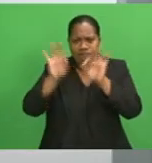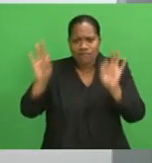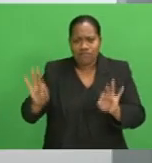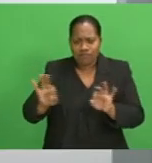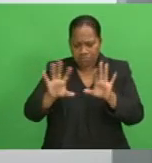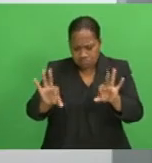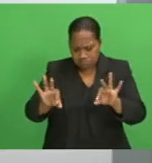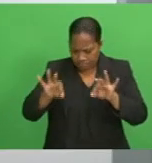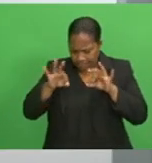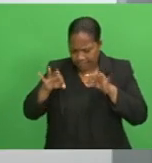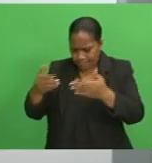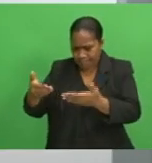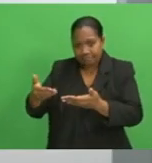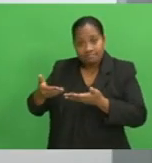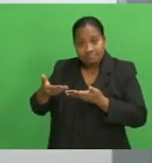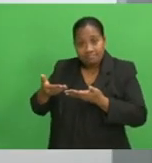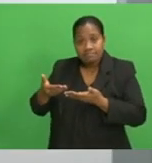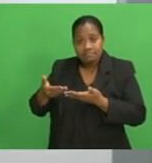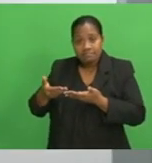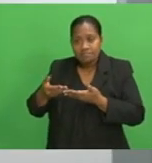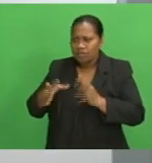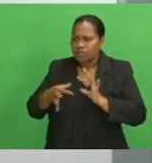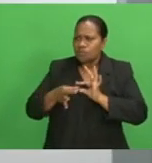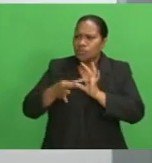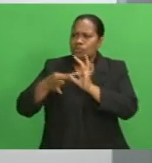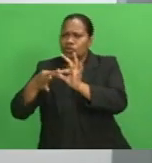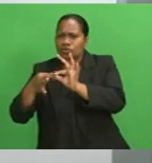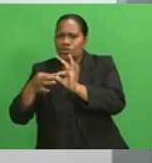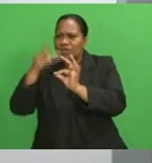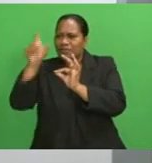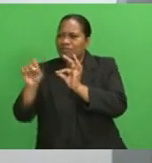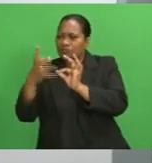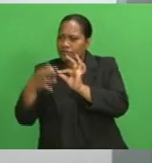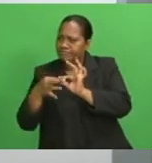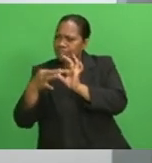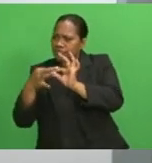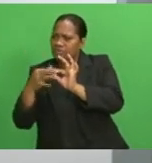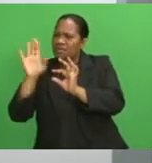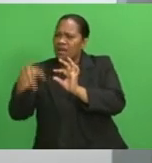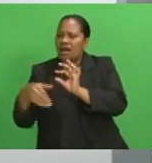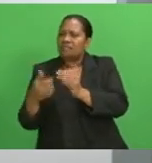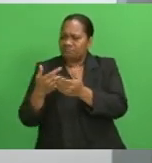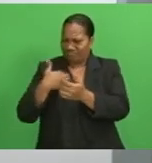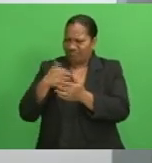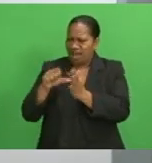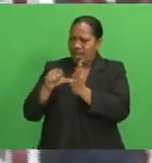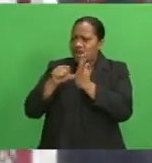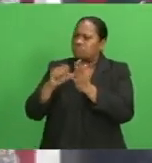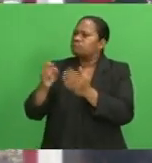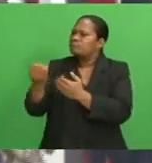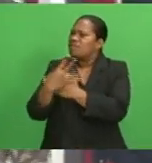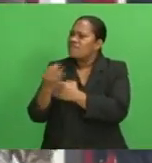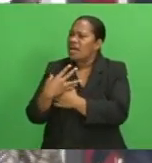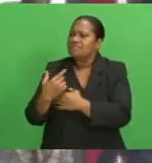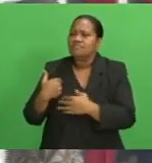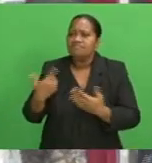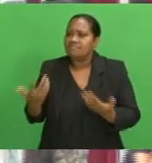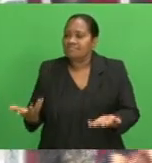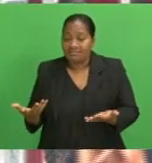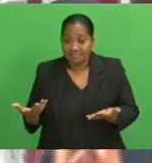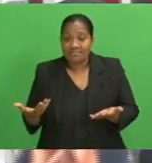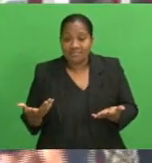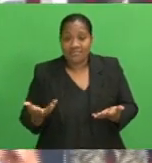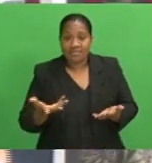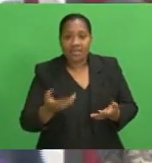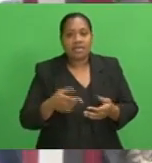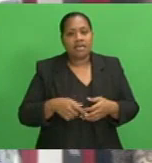or to connect with a mentor and say, this is my difficulty, how would you advise us? Meanwhile, the Fiji Chamber of